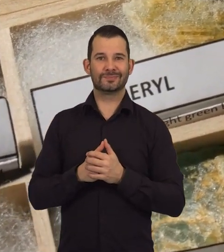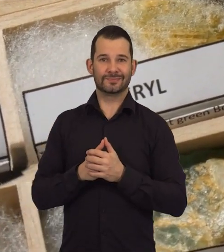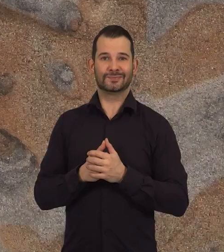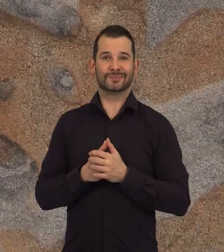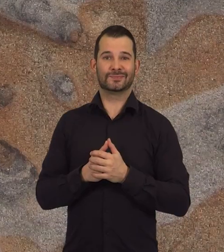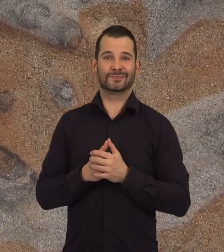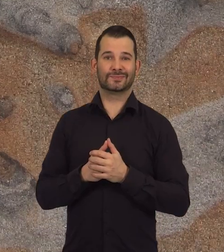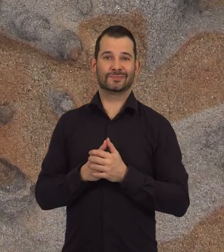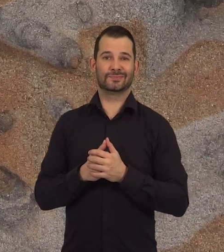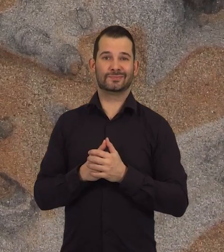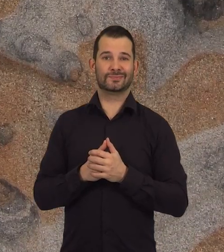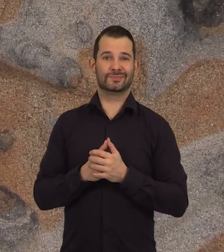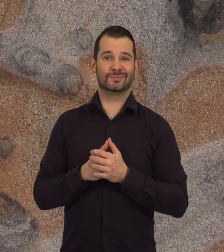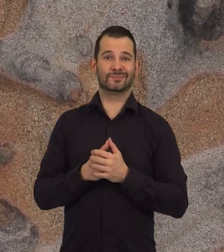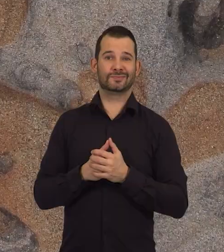geoscientist.